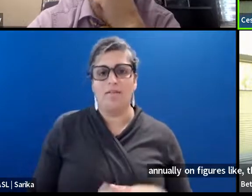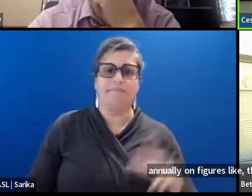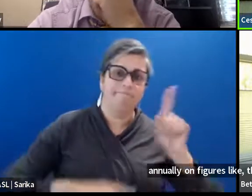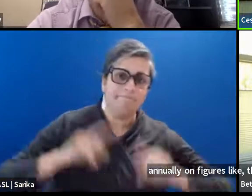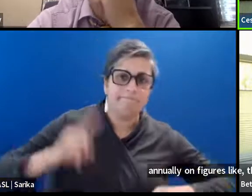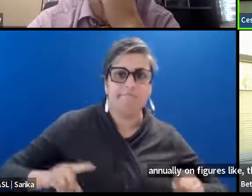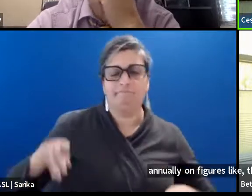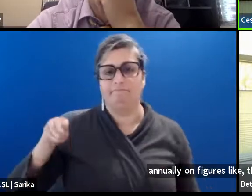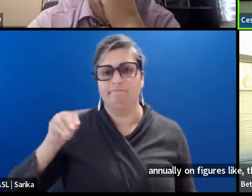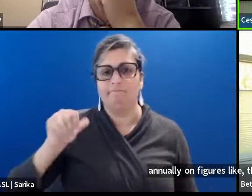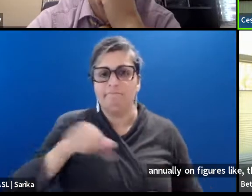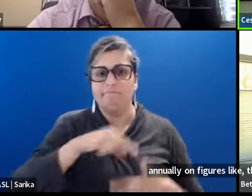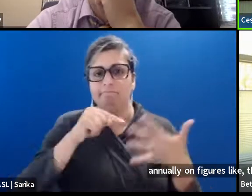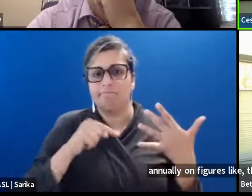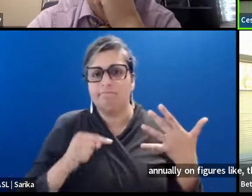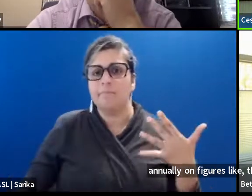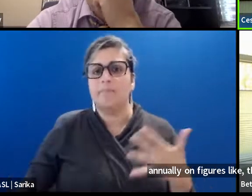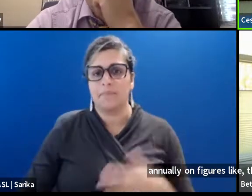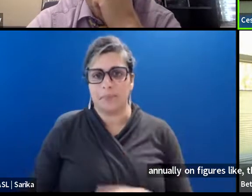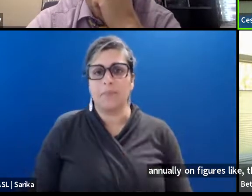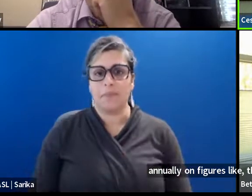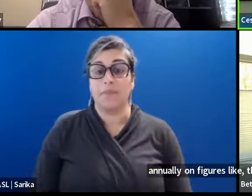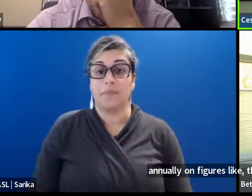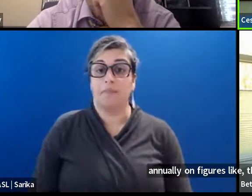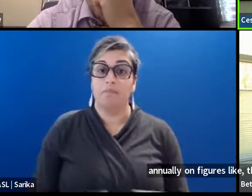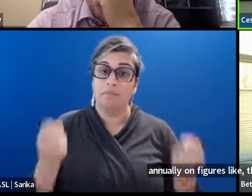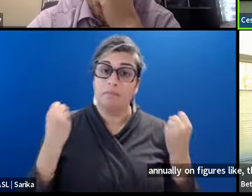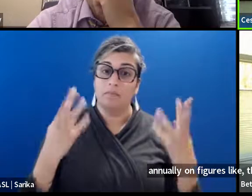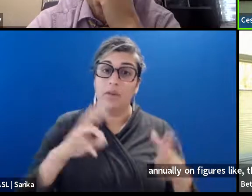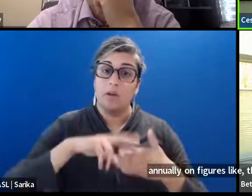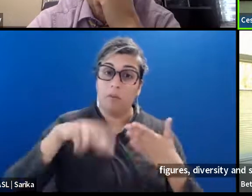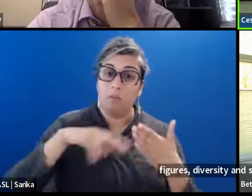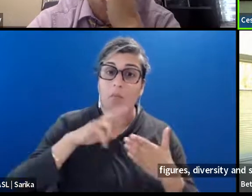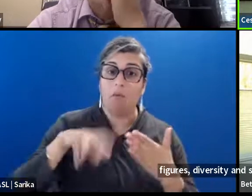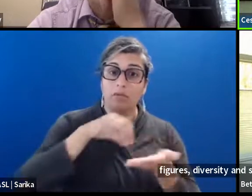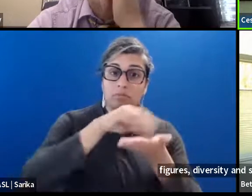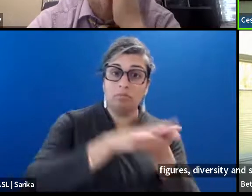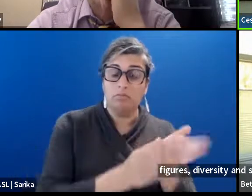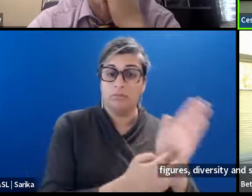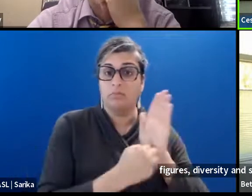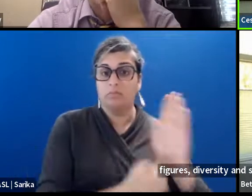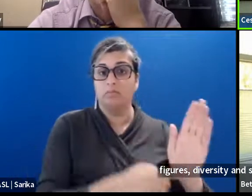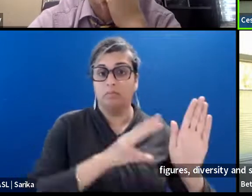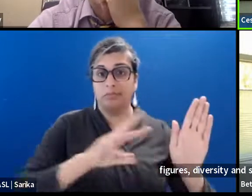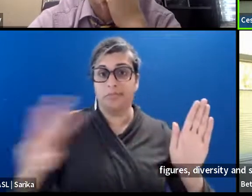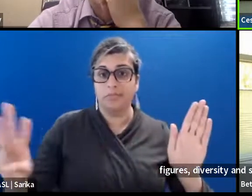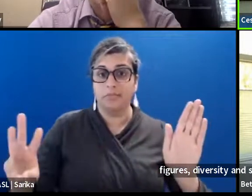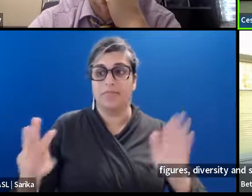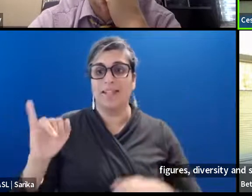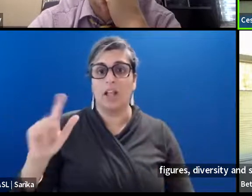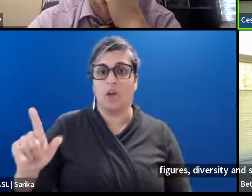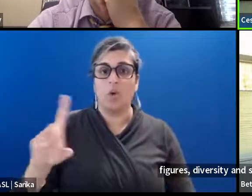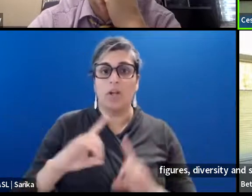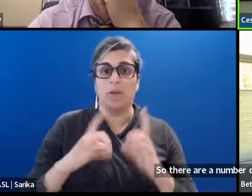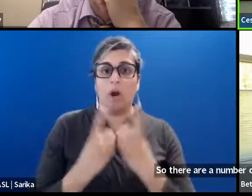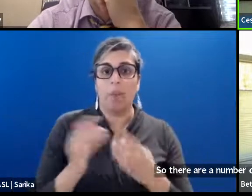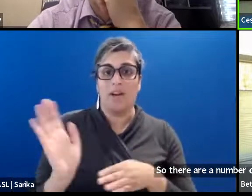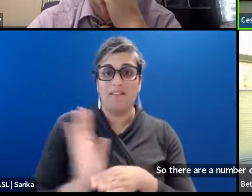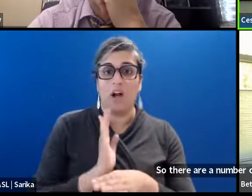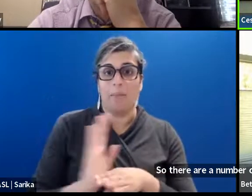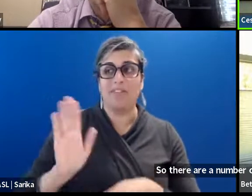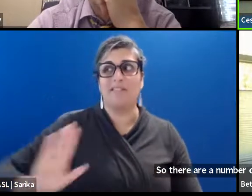and spend and so on. So, there are a number of reports, um, on the Illinois Department of Commerce's website,